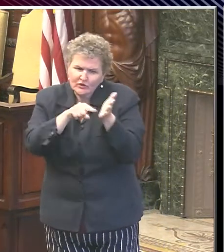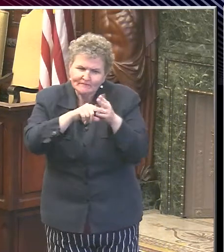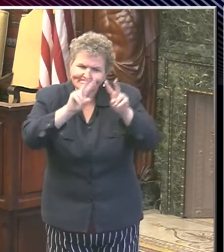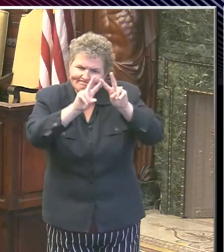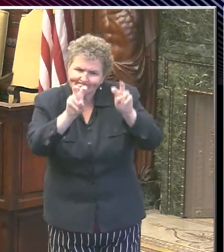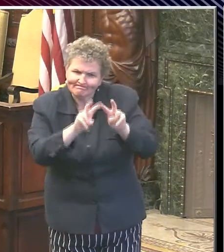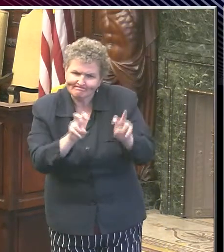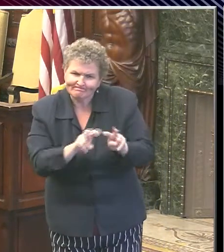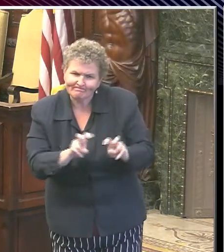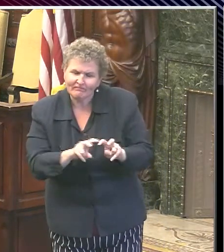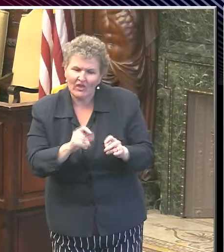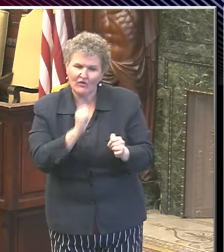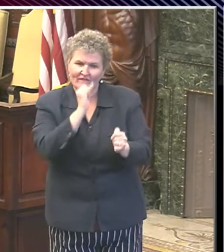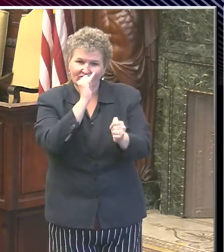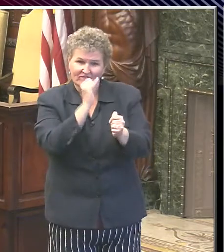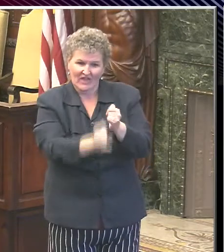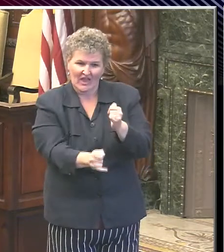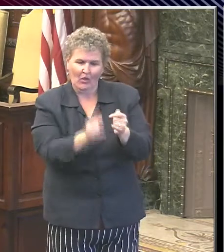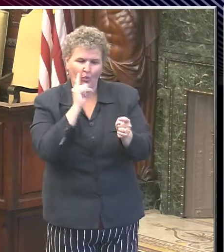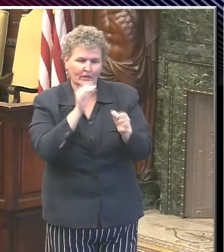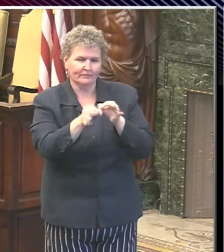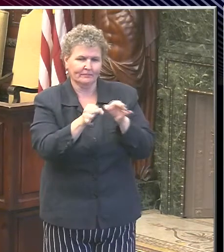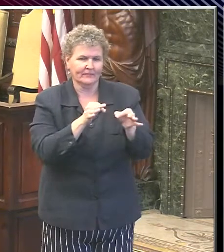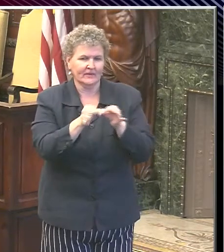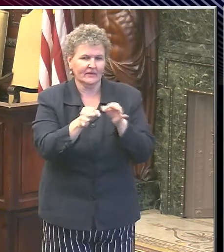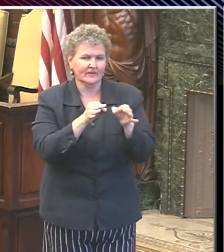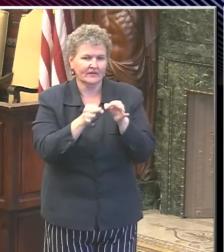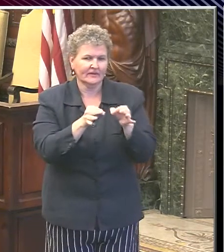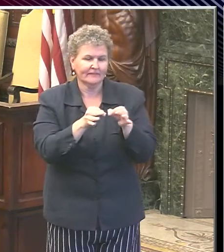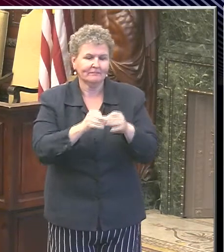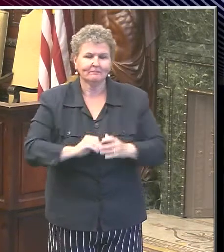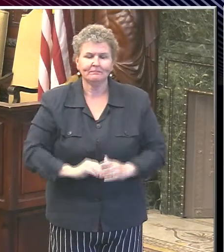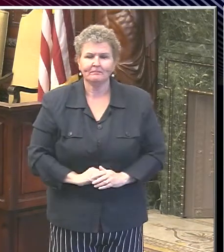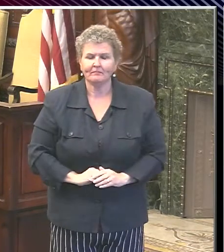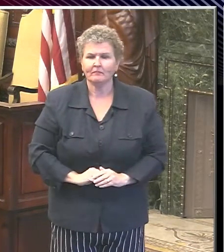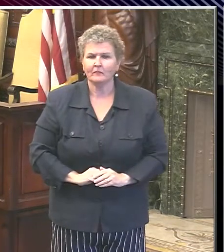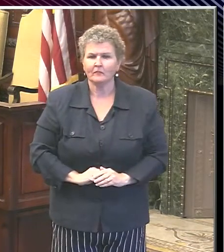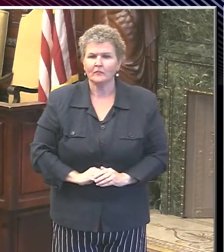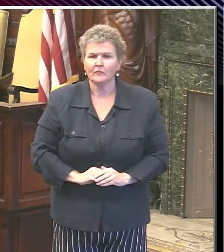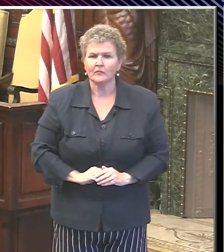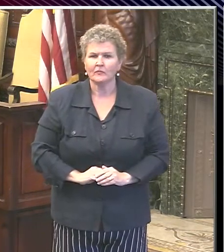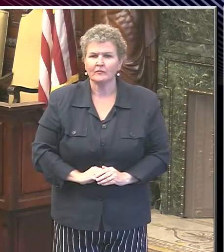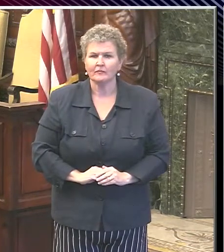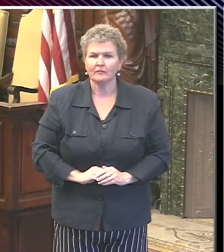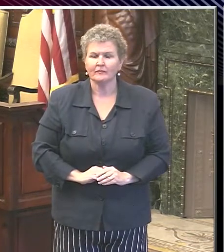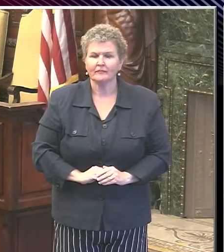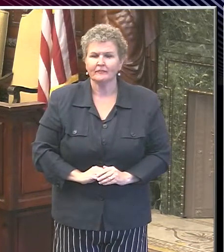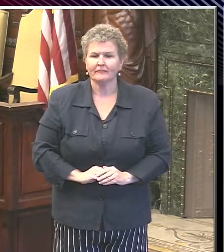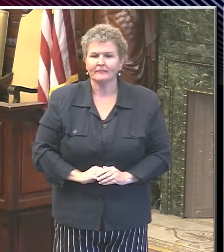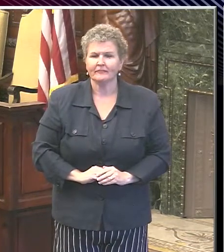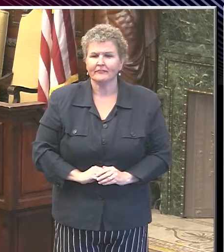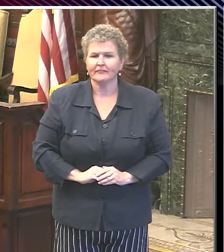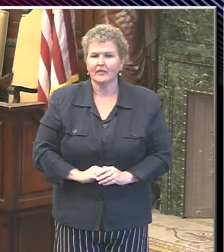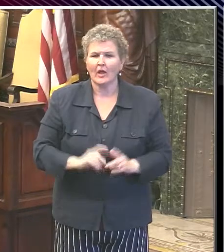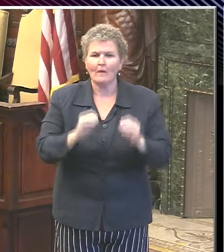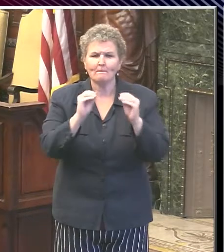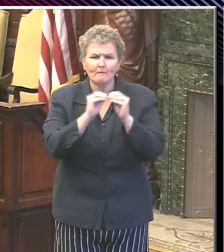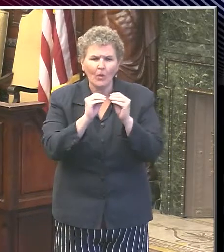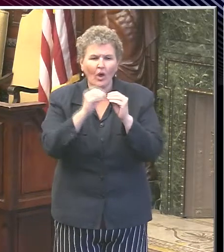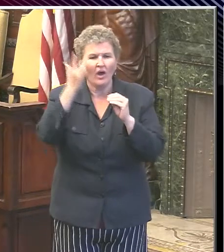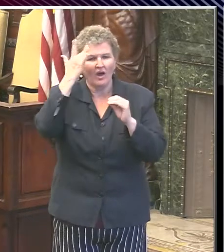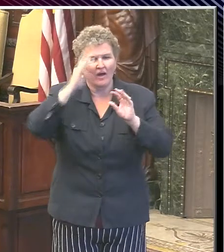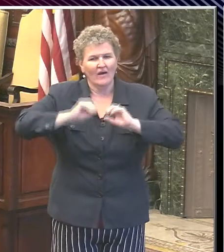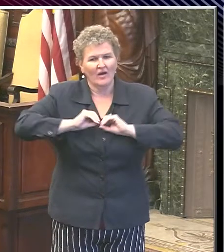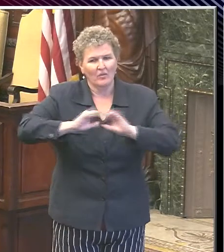talk a little bit about people who are unusually vulnerable to this infection in the city right now. You know, there is clearly more virus circulating in